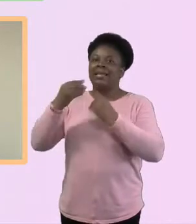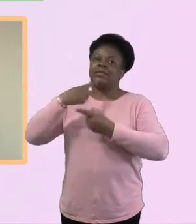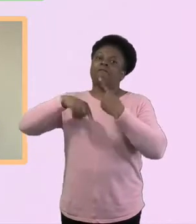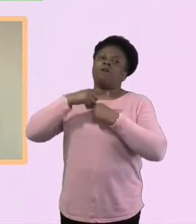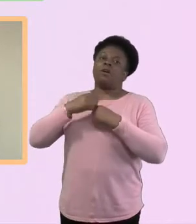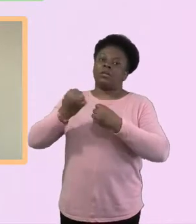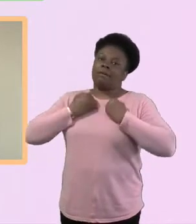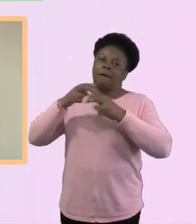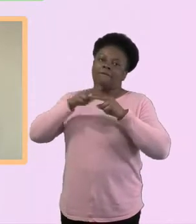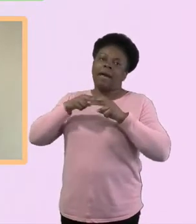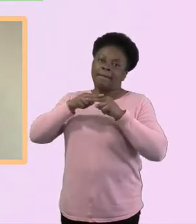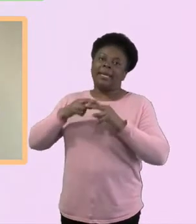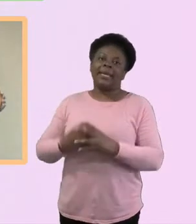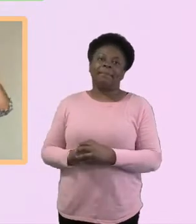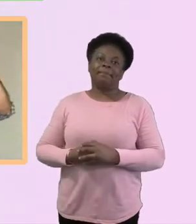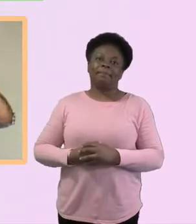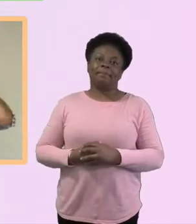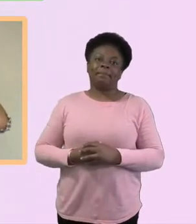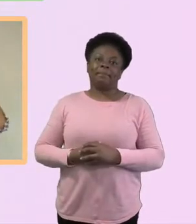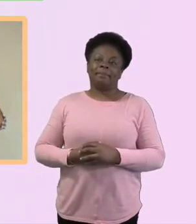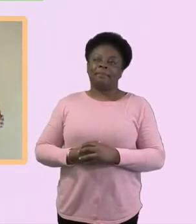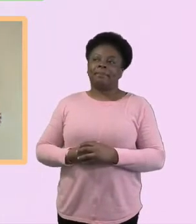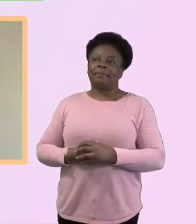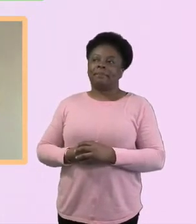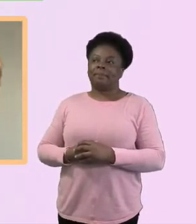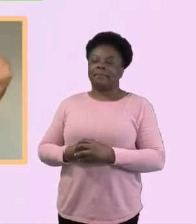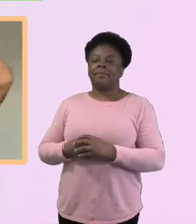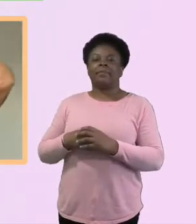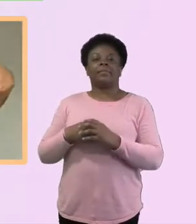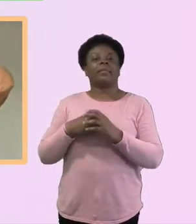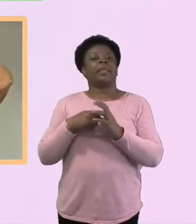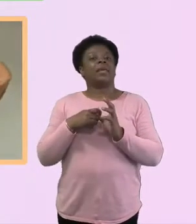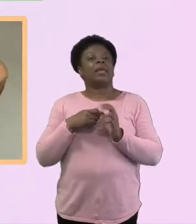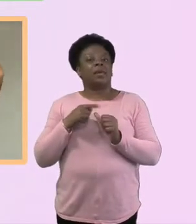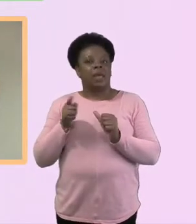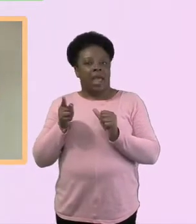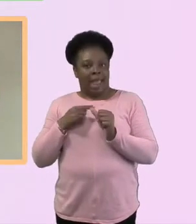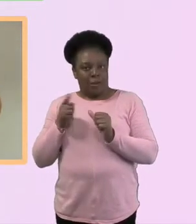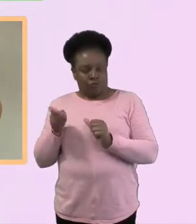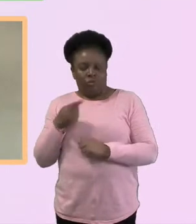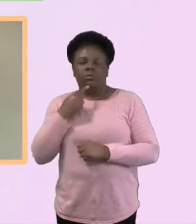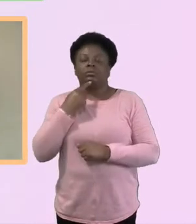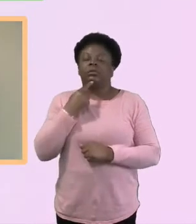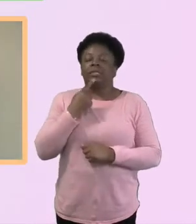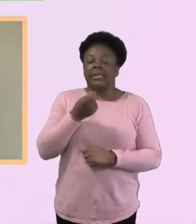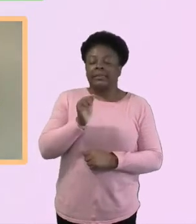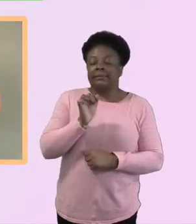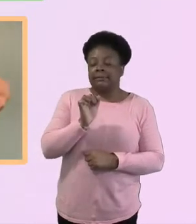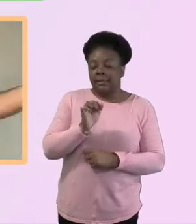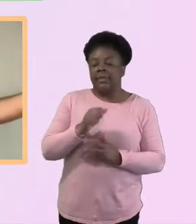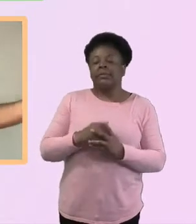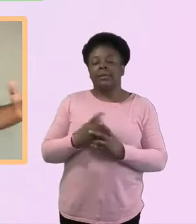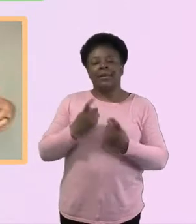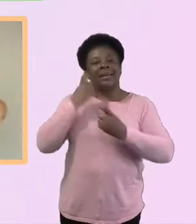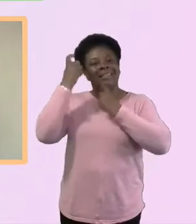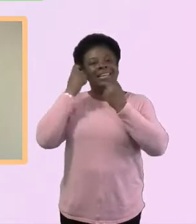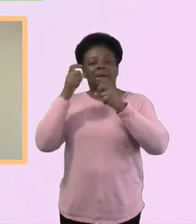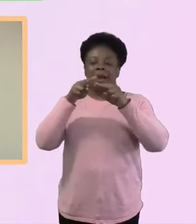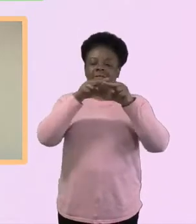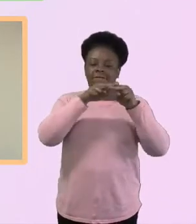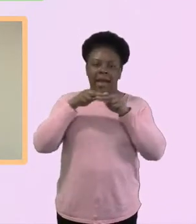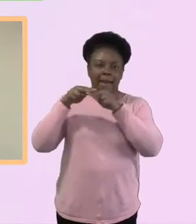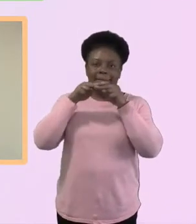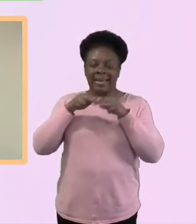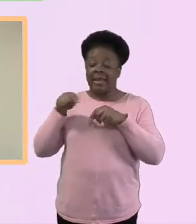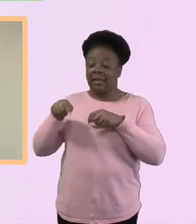I think for, for me, everything that we're kind of talking about from, from the rediscovery of, of kind of, you know, family being church and things like that